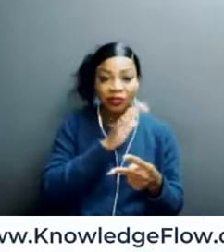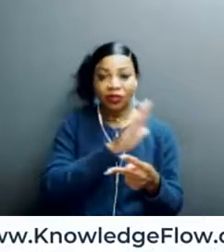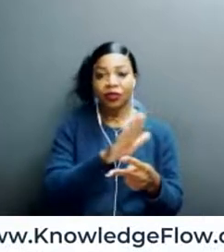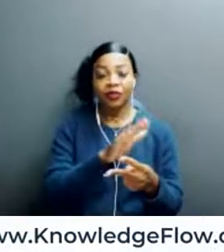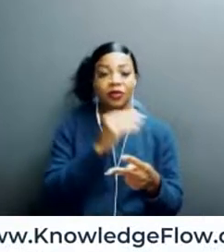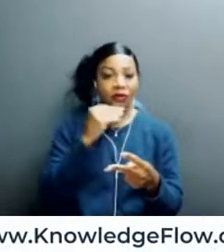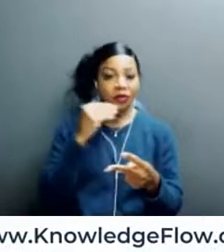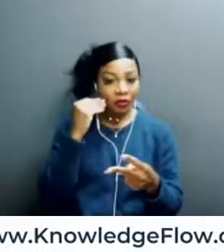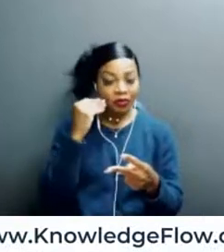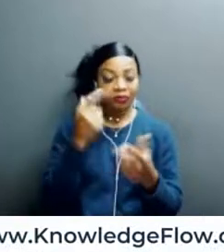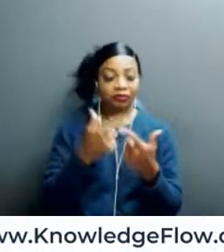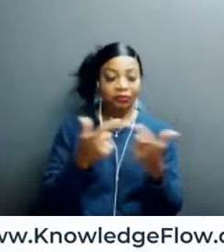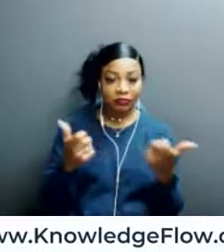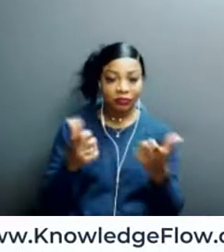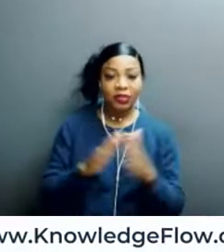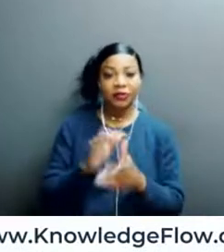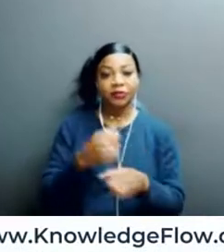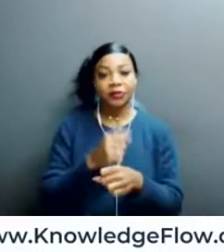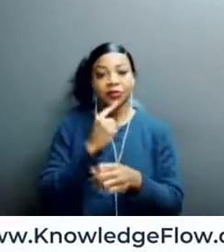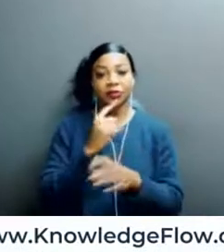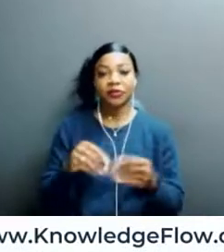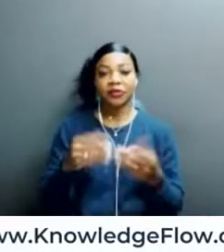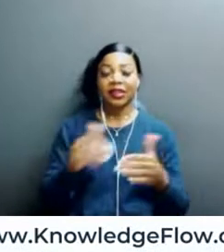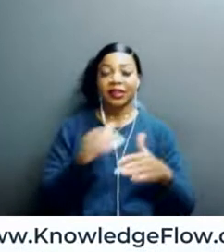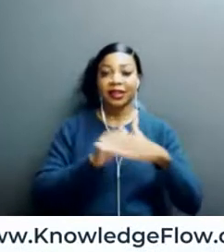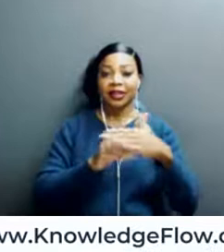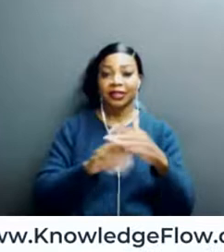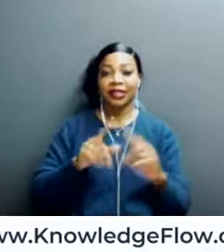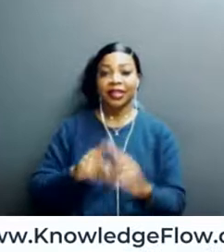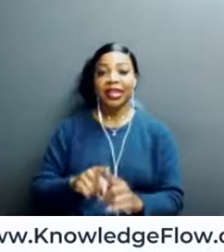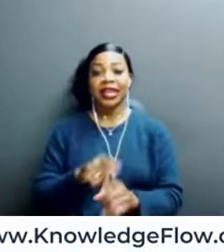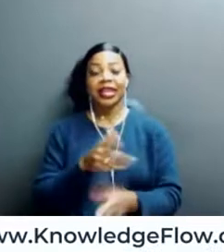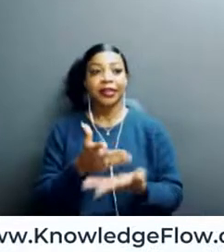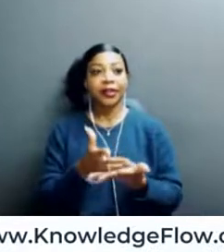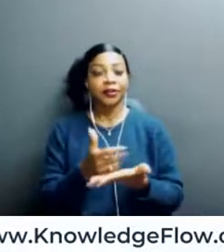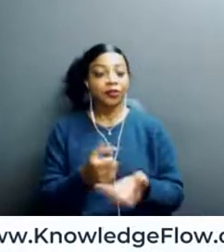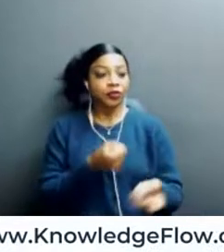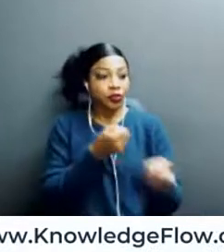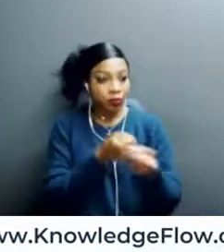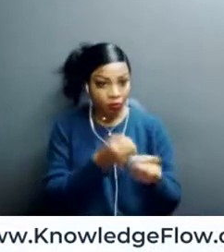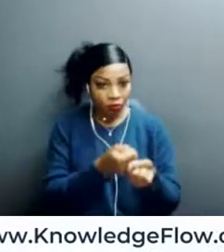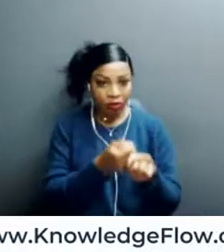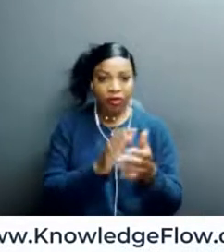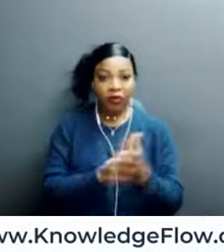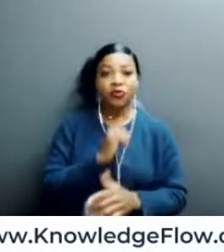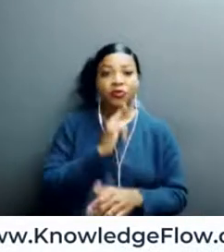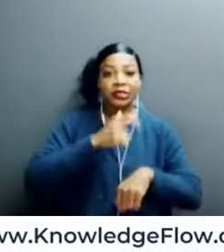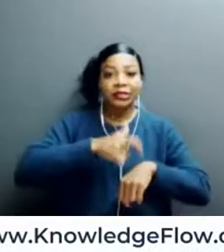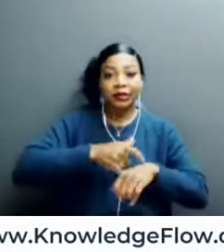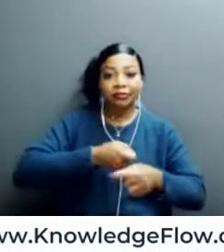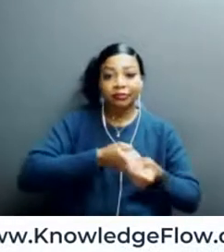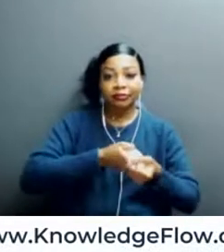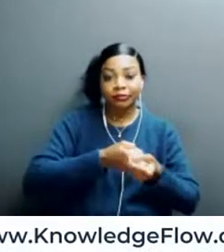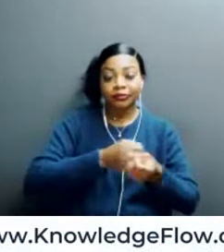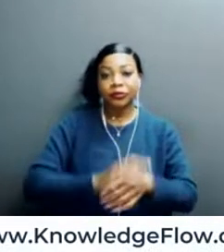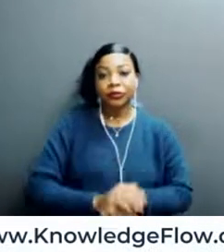are, you know, providing access and real time support. So the opportunity to learn things with someone sort of